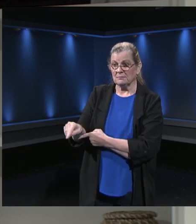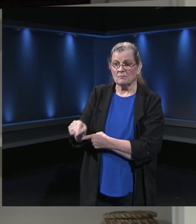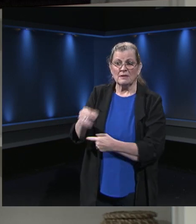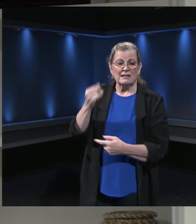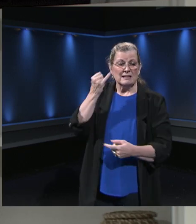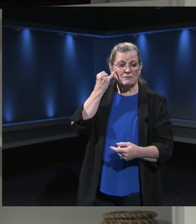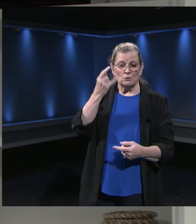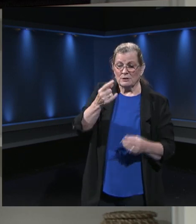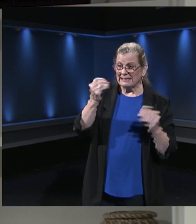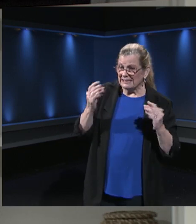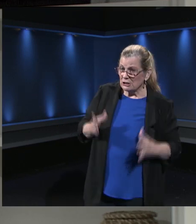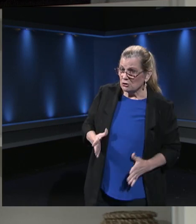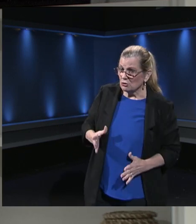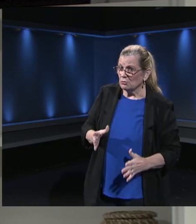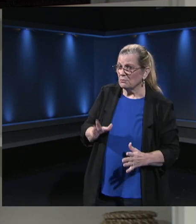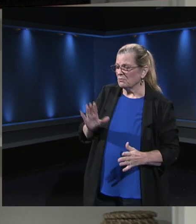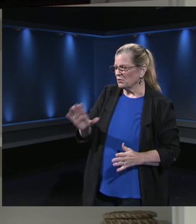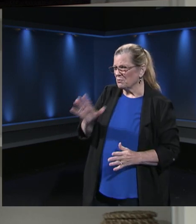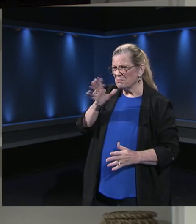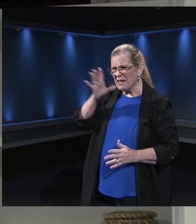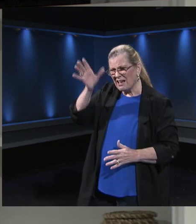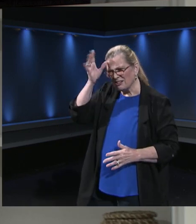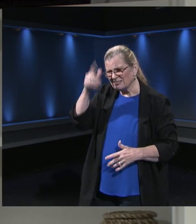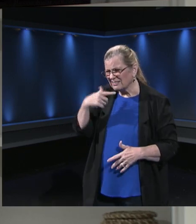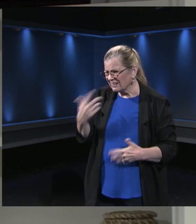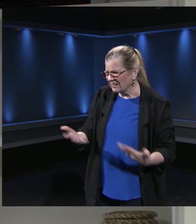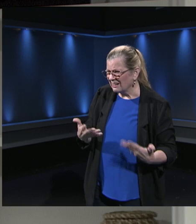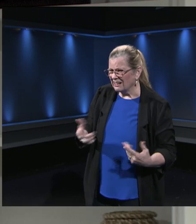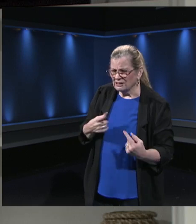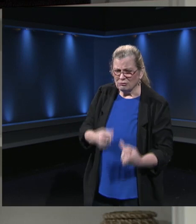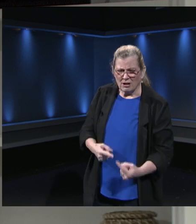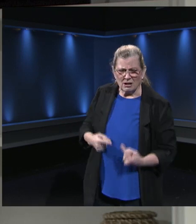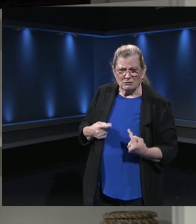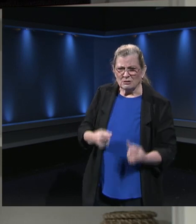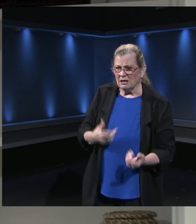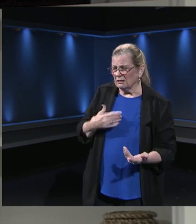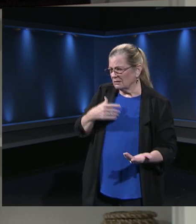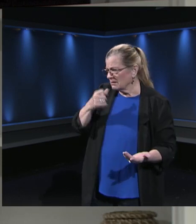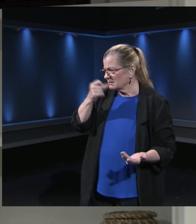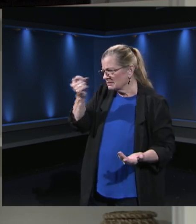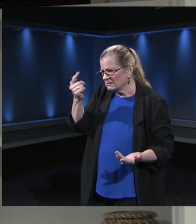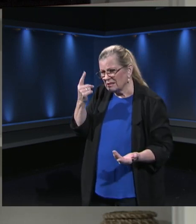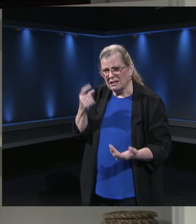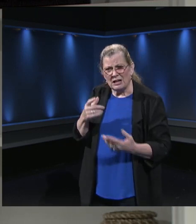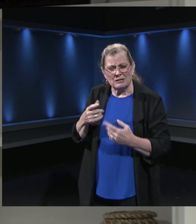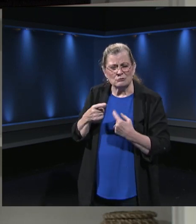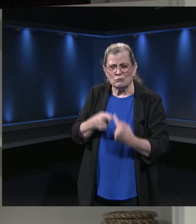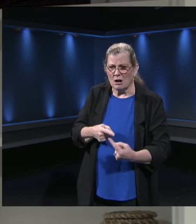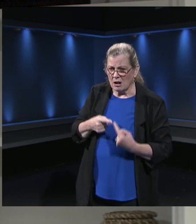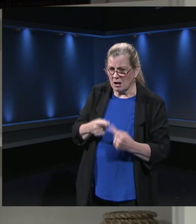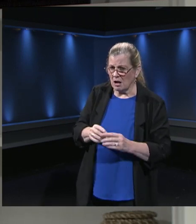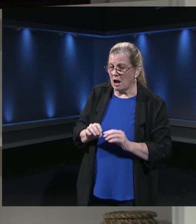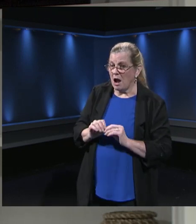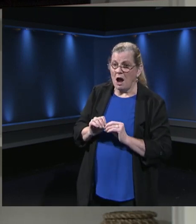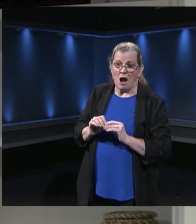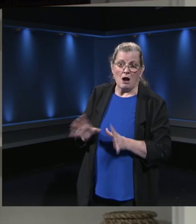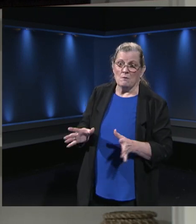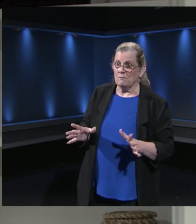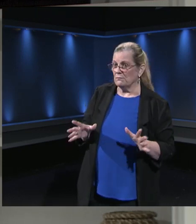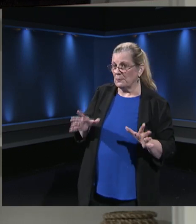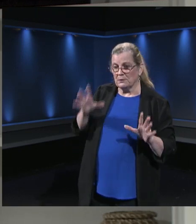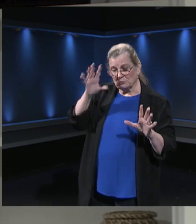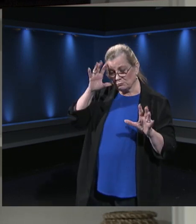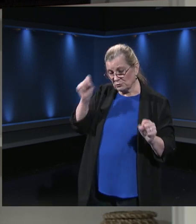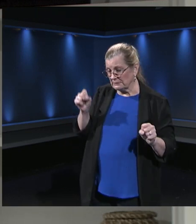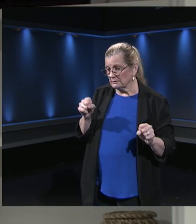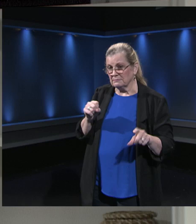somehow you feel like your school is struggling or you're having a difficulty, first, of course, work with the principal. But if there's